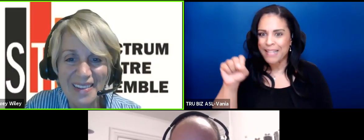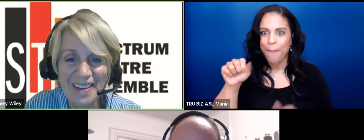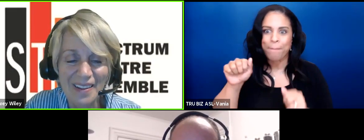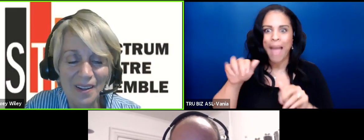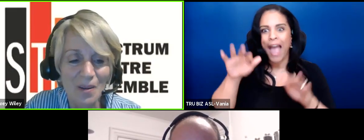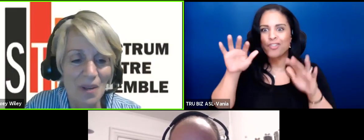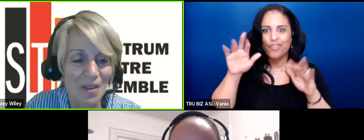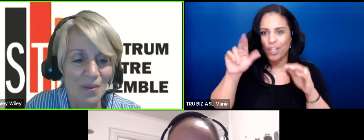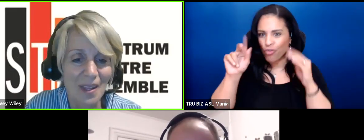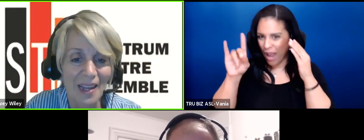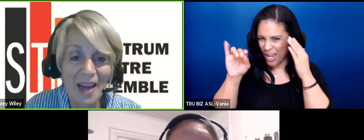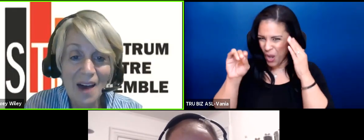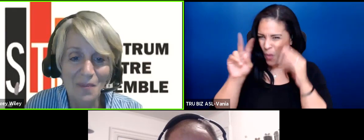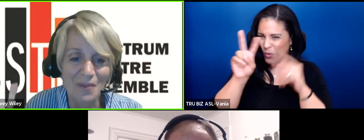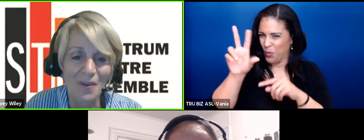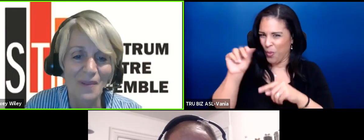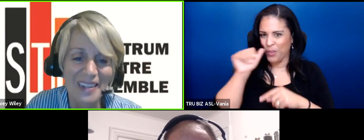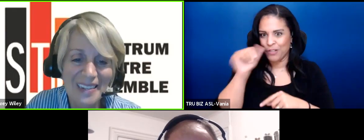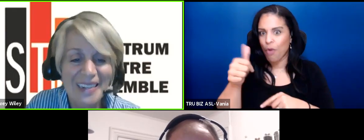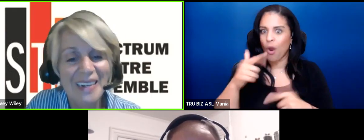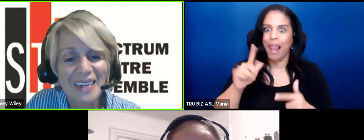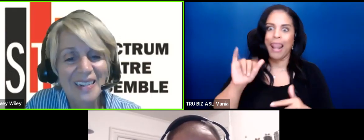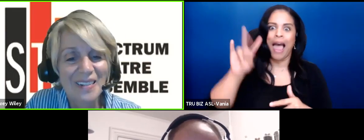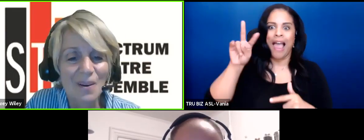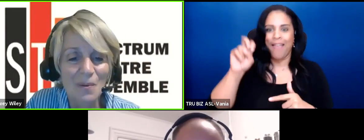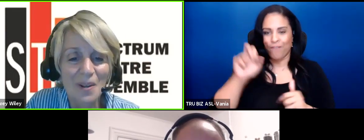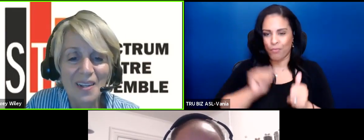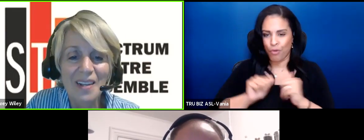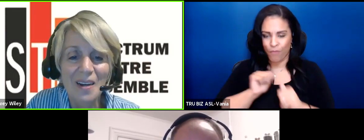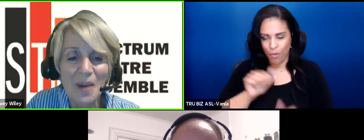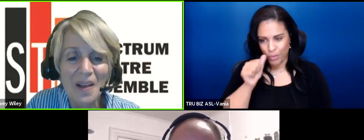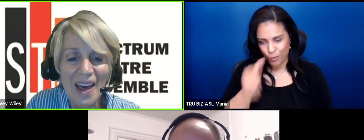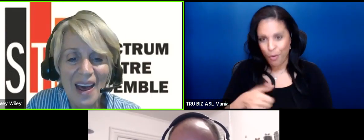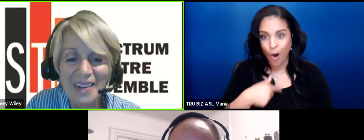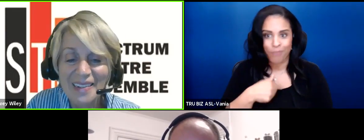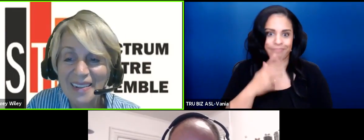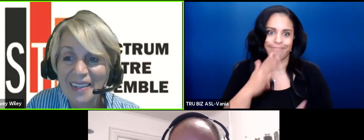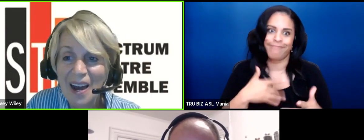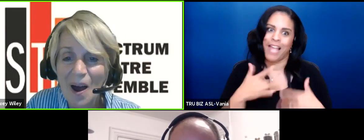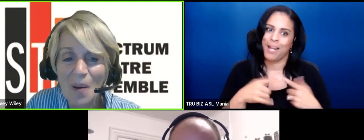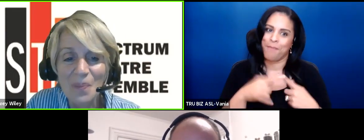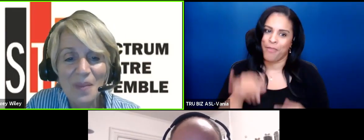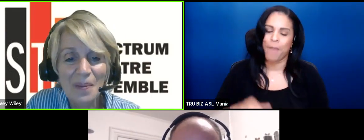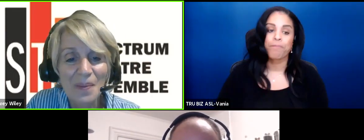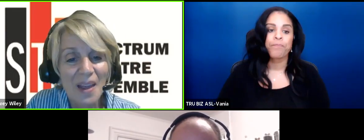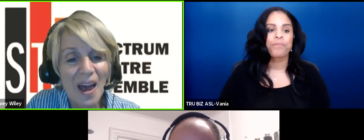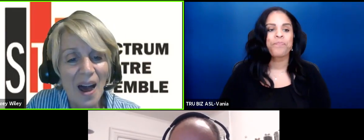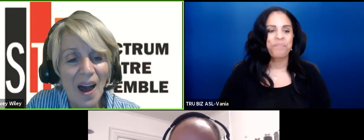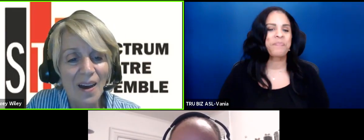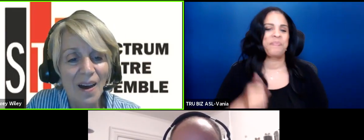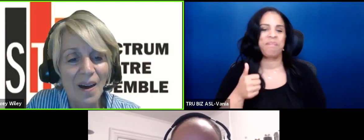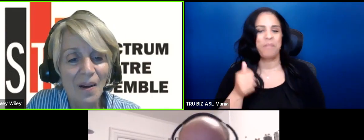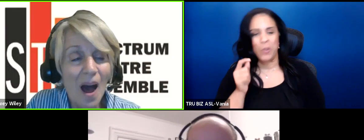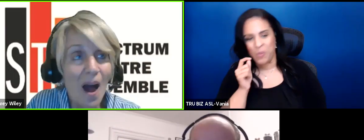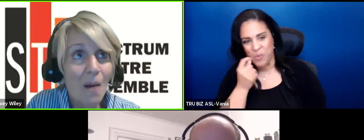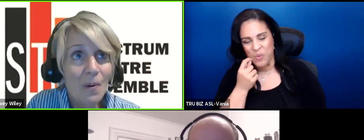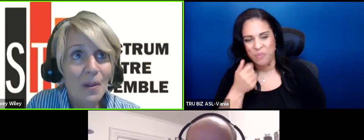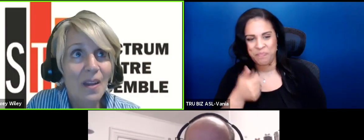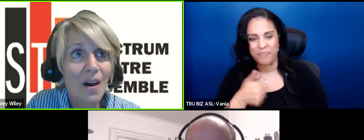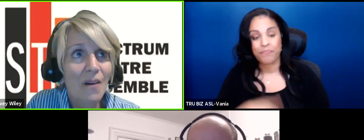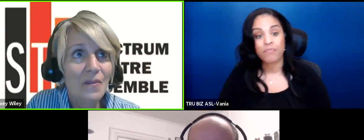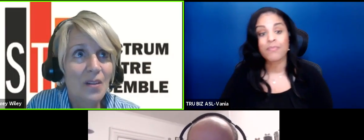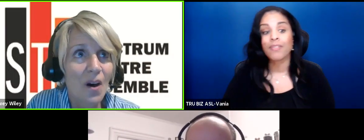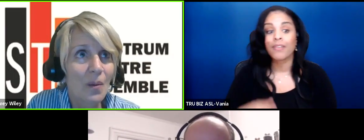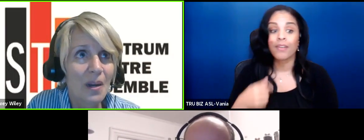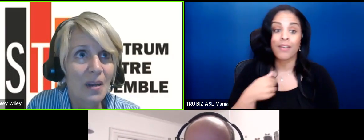So that's going to be a thrilling live performance. So I'm real excited about that. Um I uh I